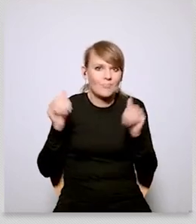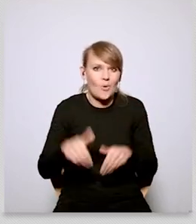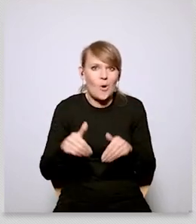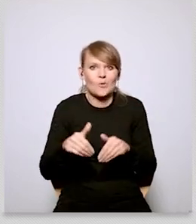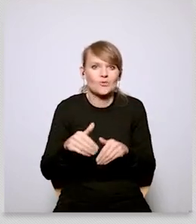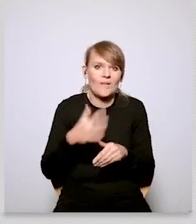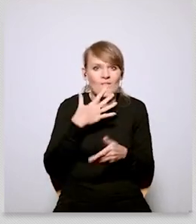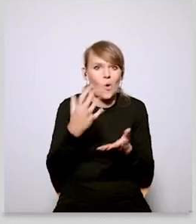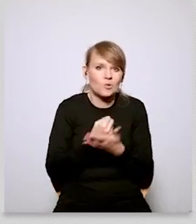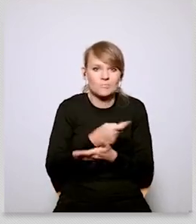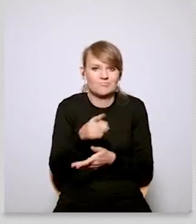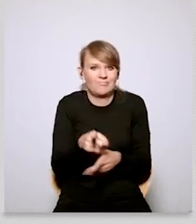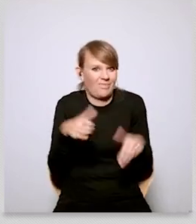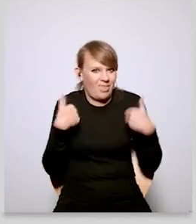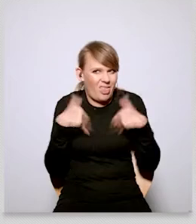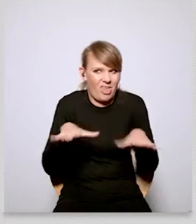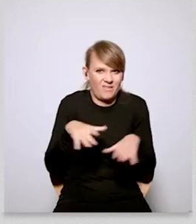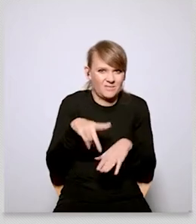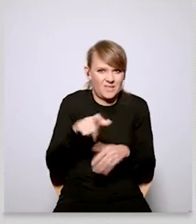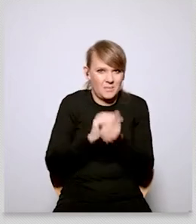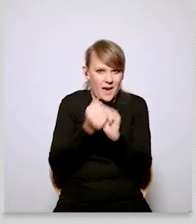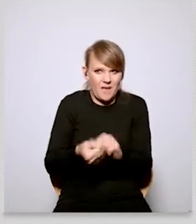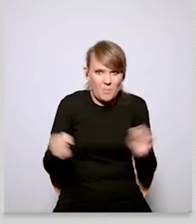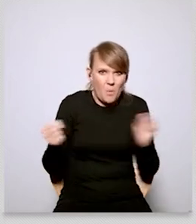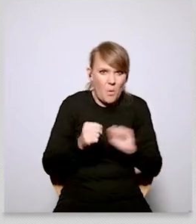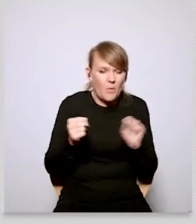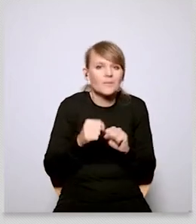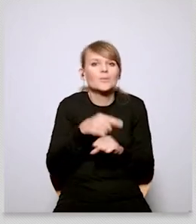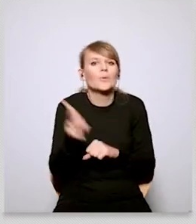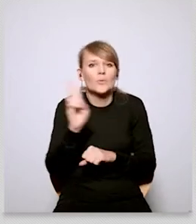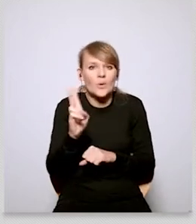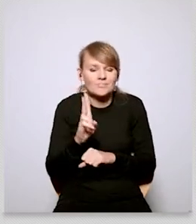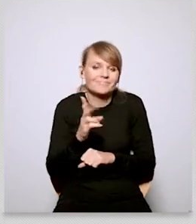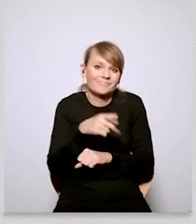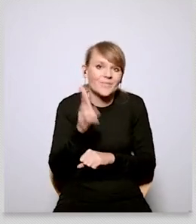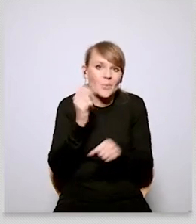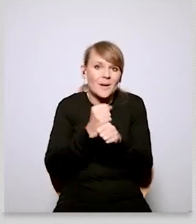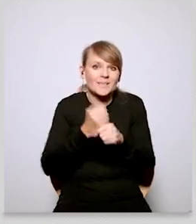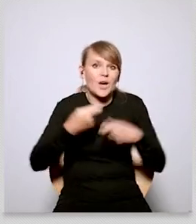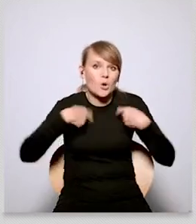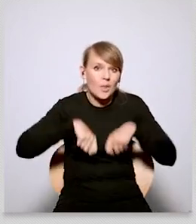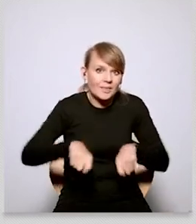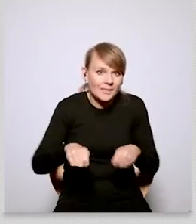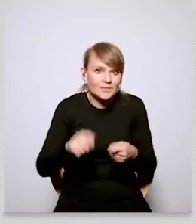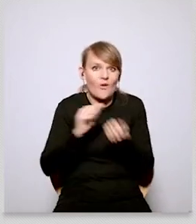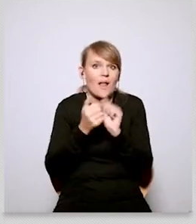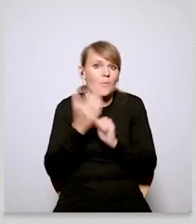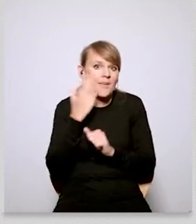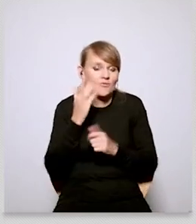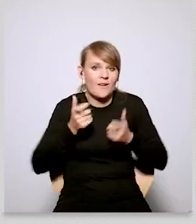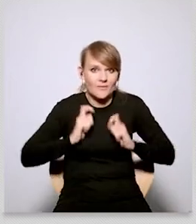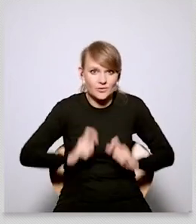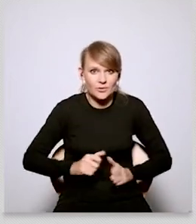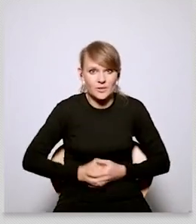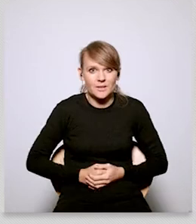and this again could be exploited politically because you can always use use people's